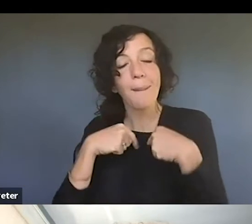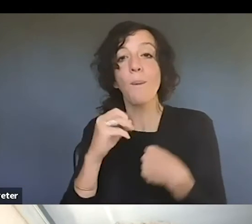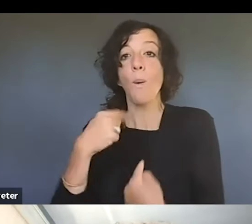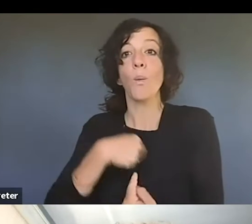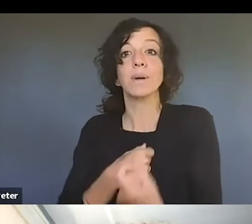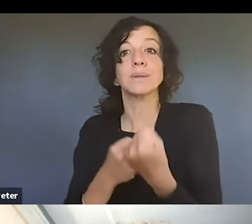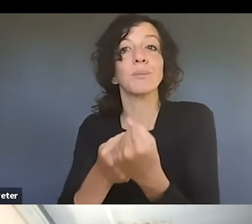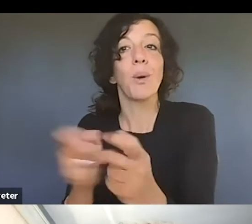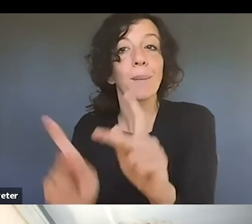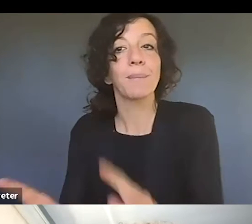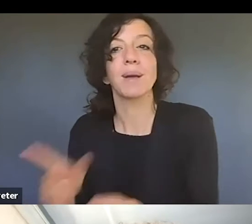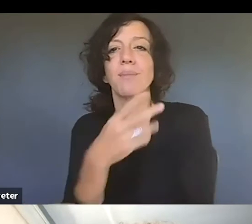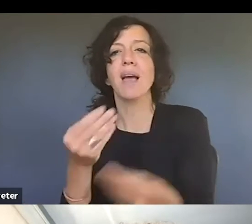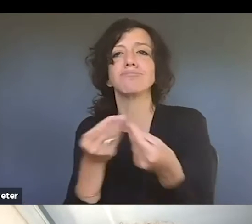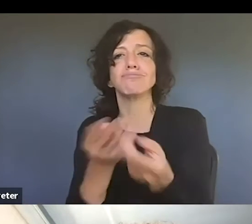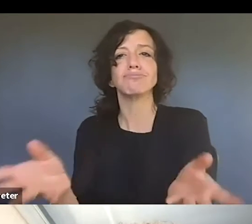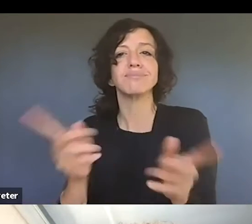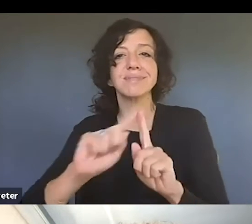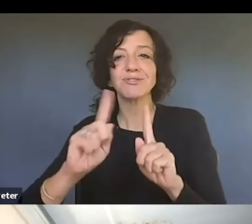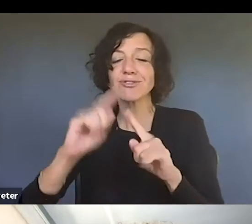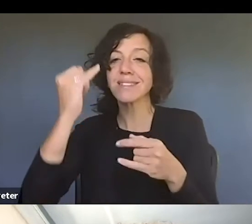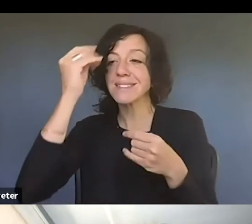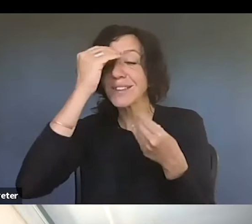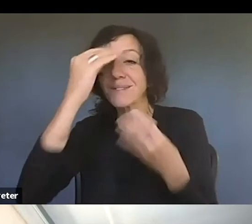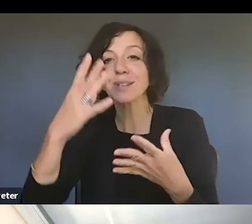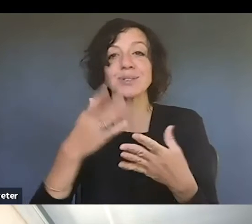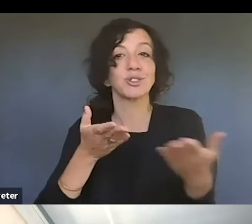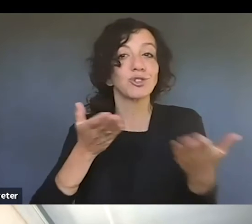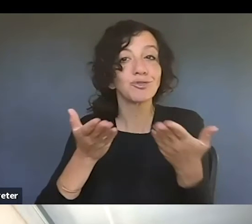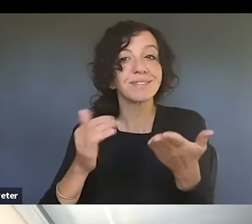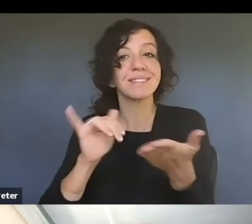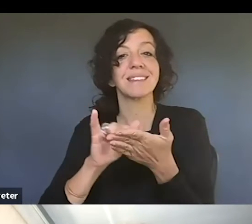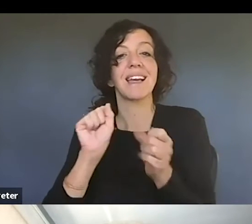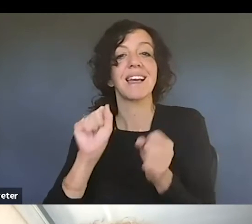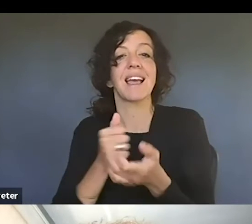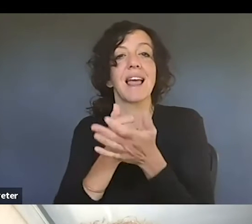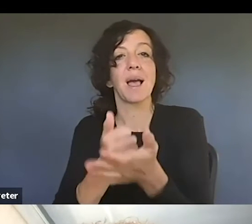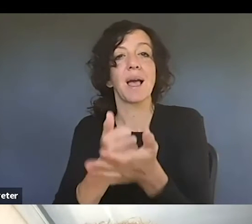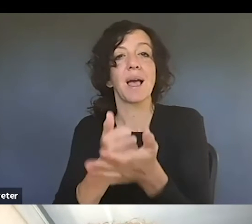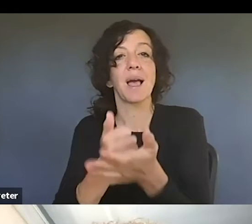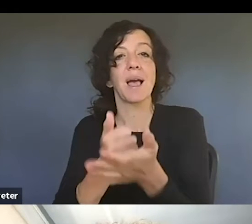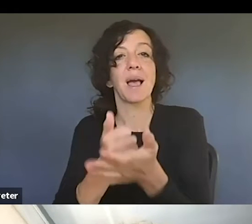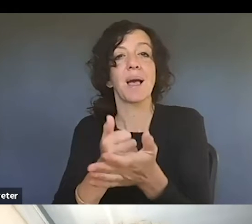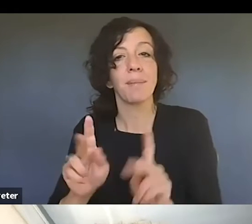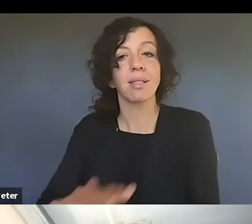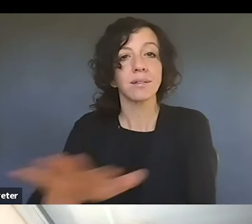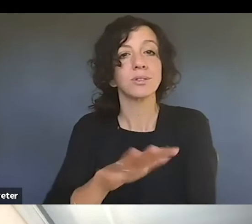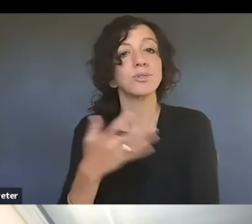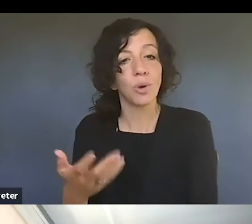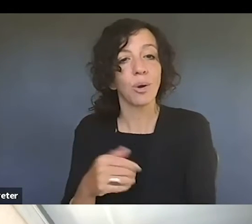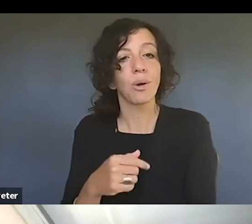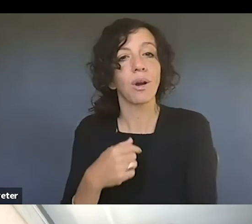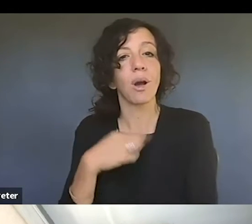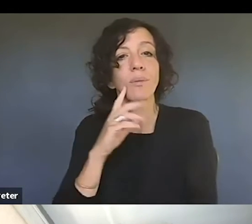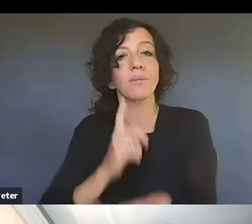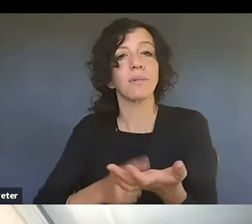of information and services that, um, will be helpful to the public at large. So I'll just go over a little